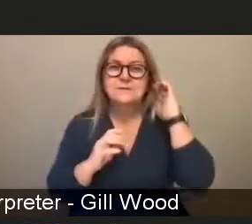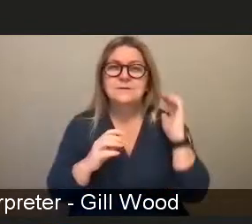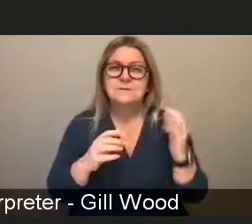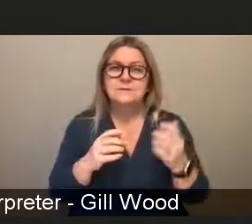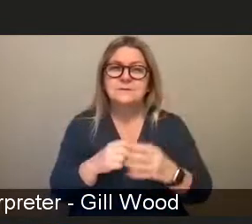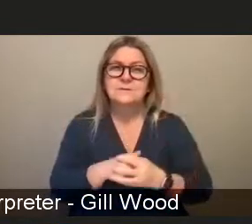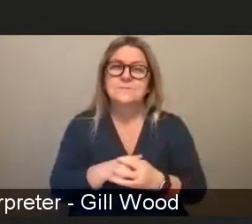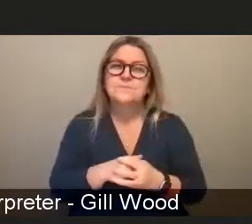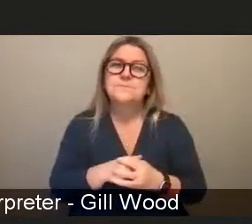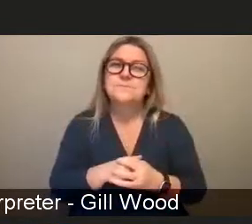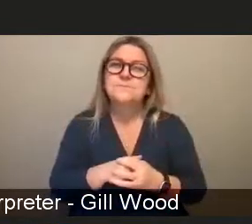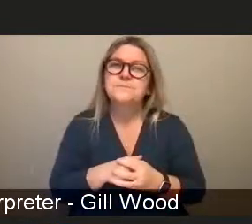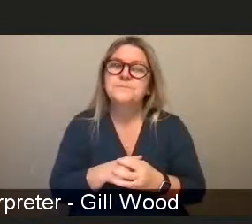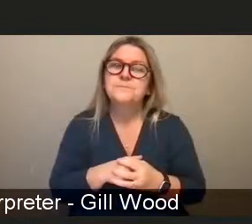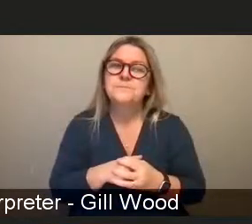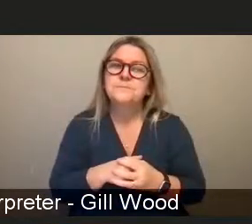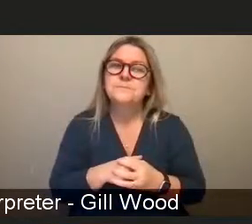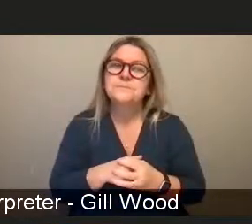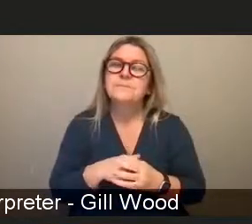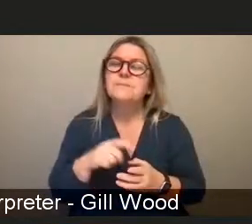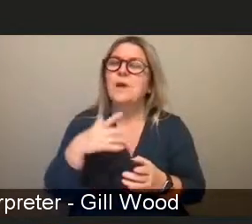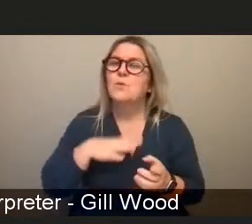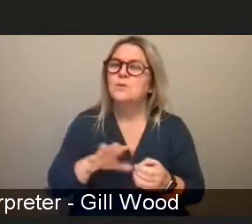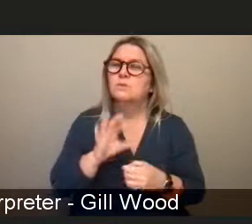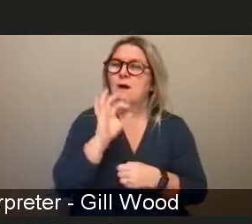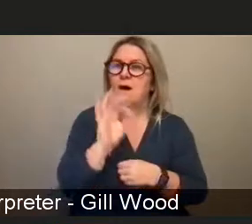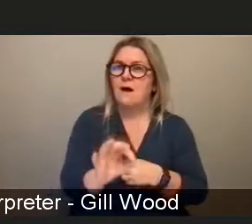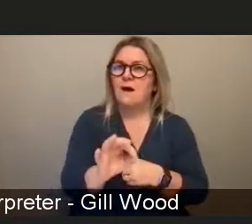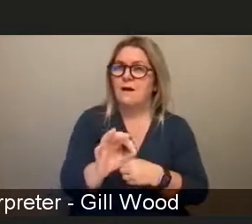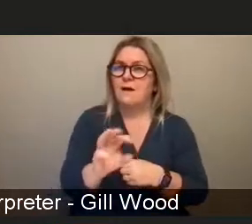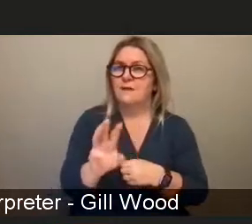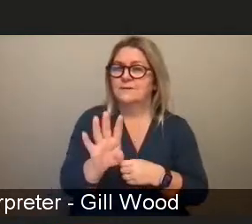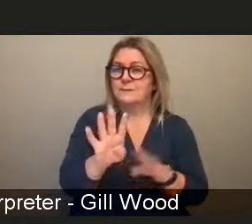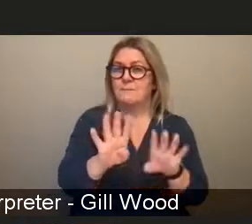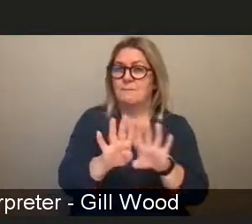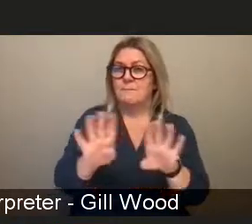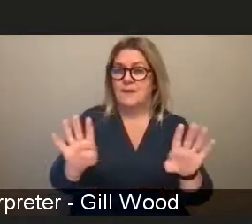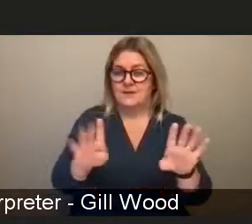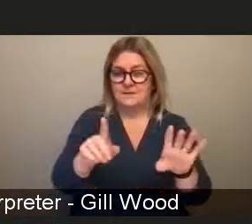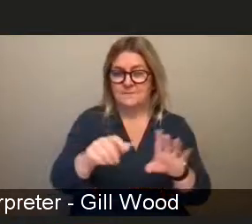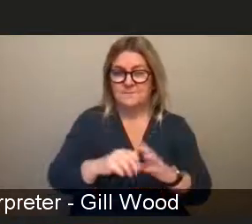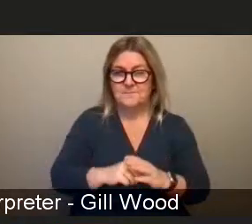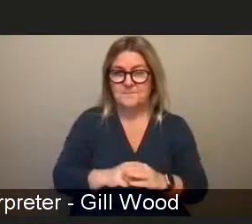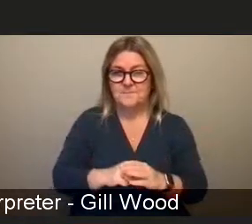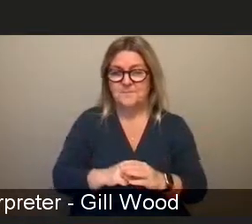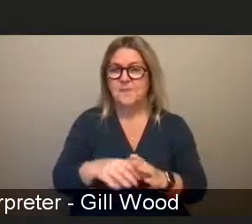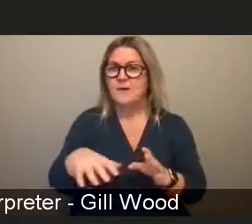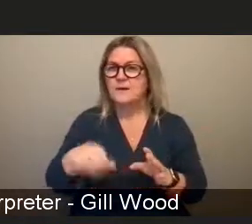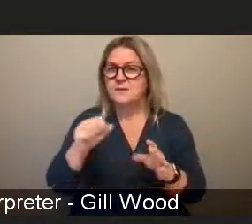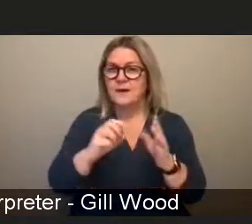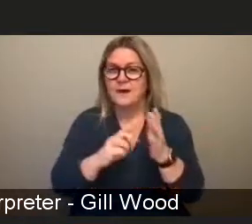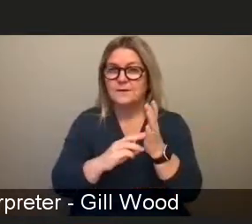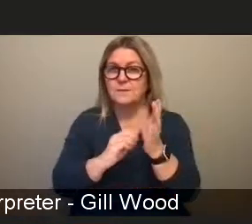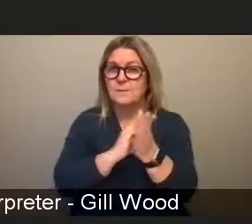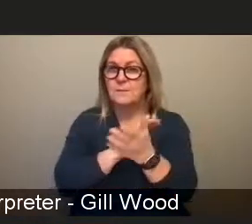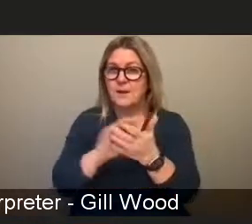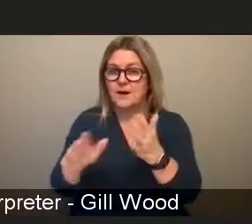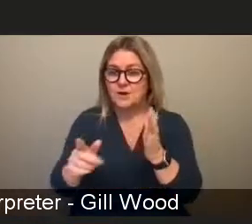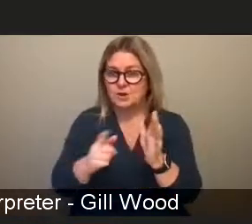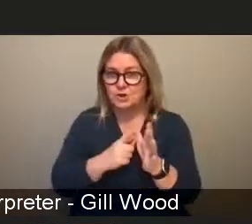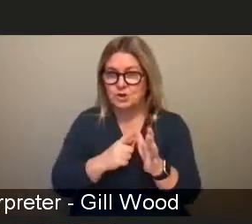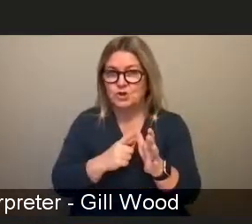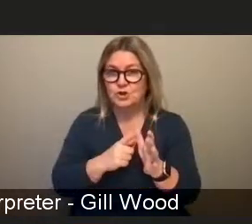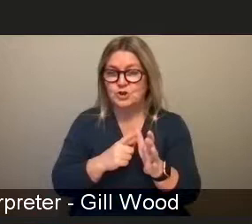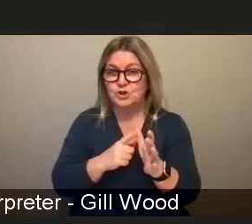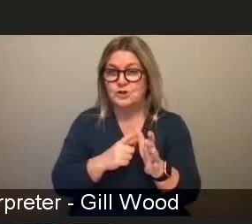the one i'd like to ask all three of you and starting with marcia question from simon burke in toronto canada